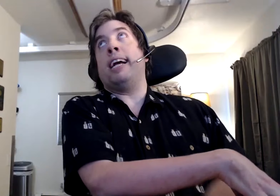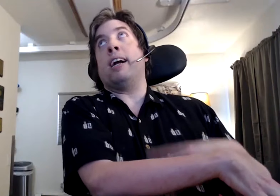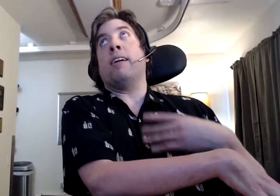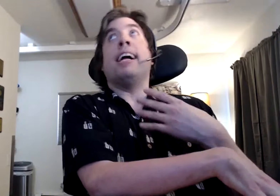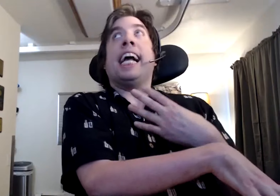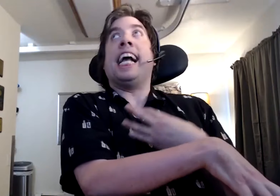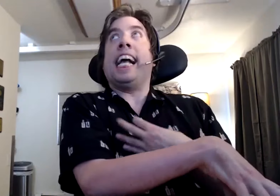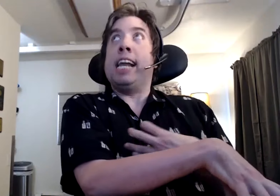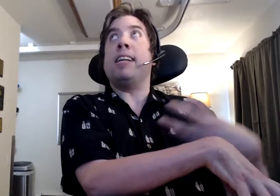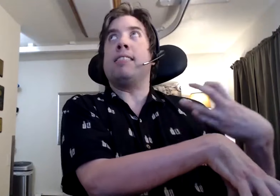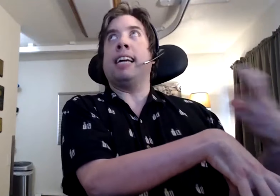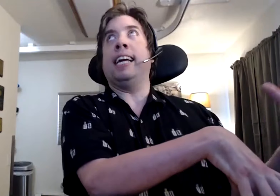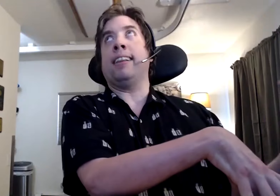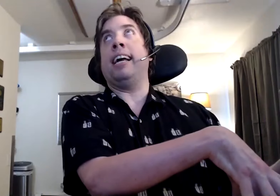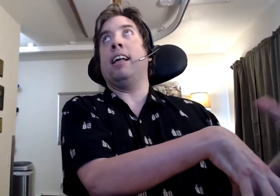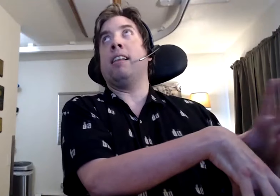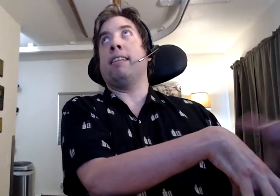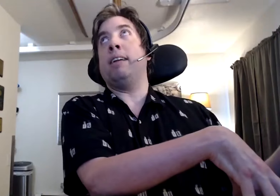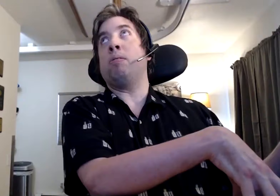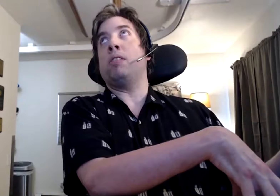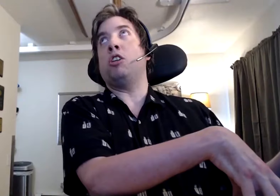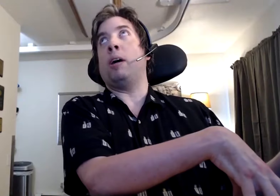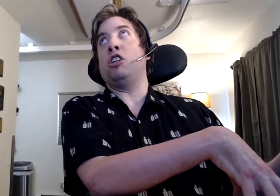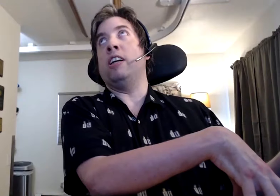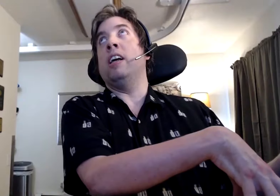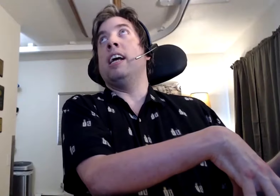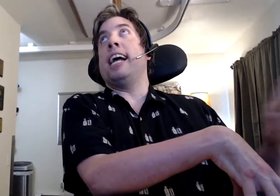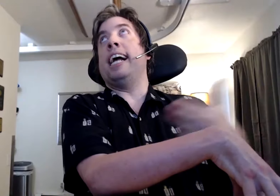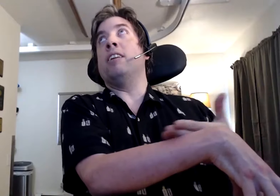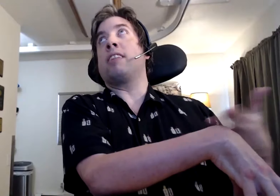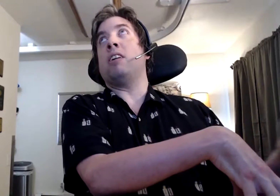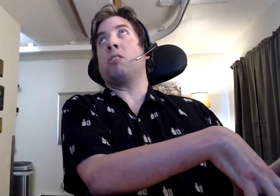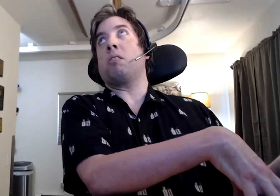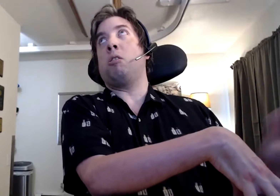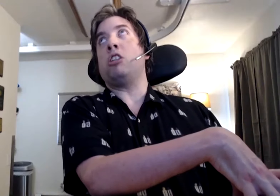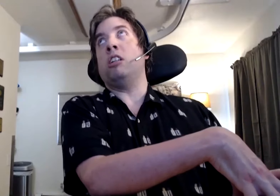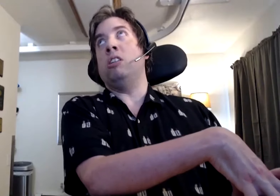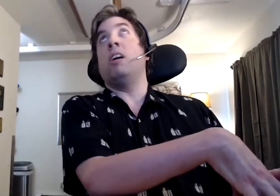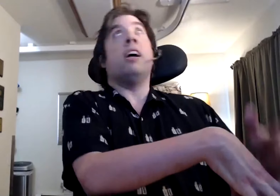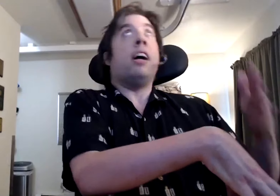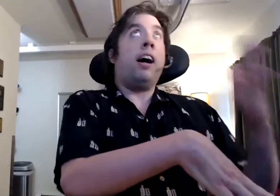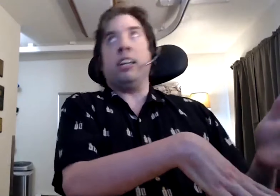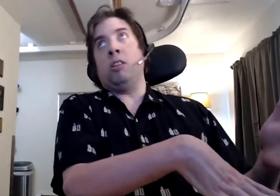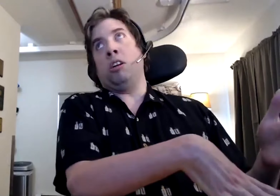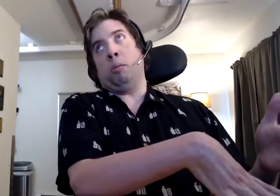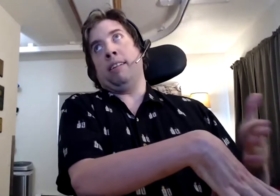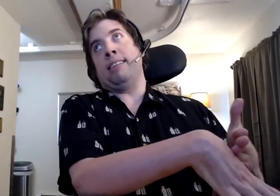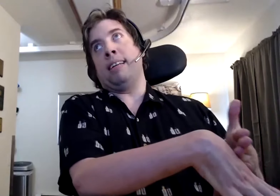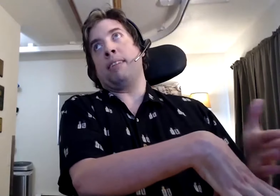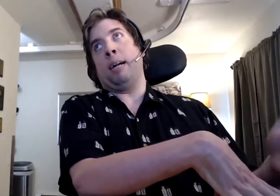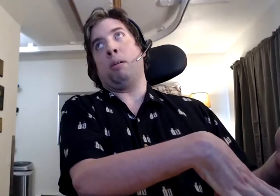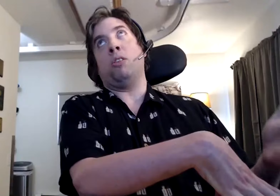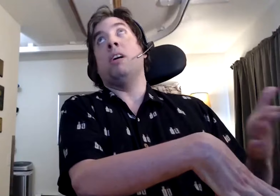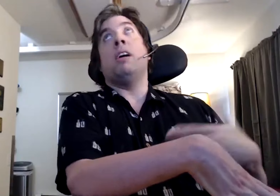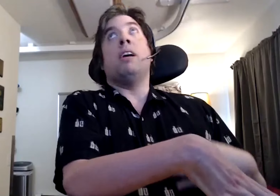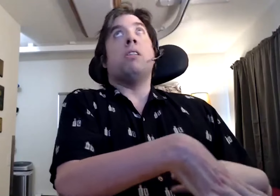put their intimacy life, life situation and discuss questions on YouTube? Cause that